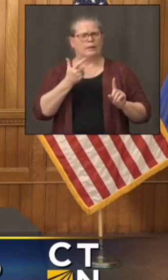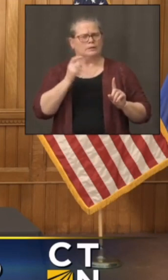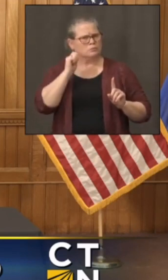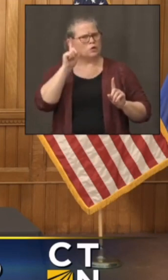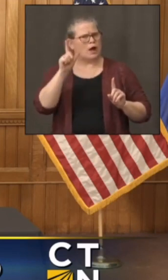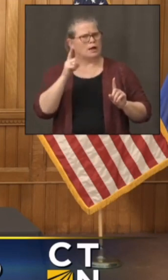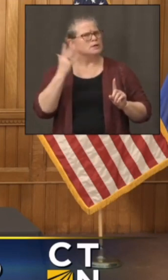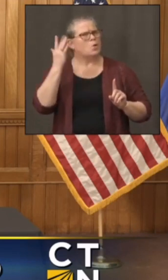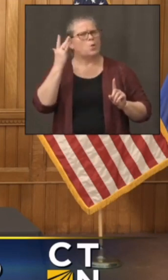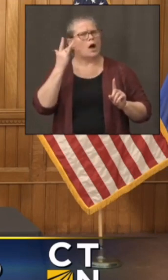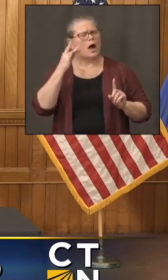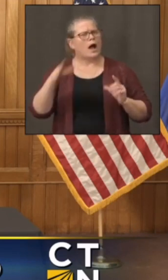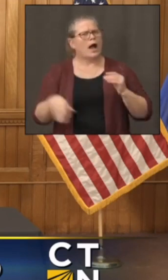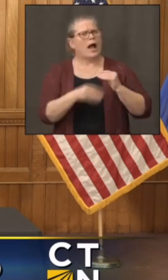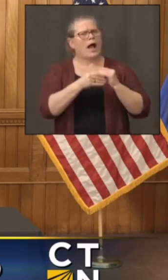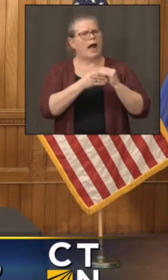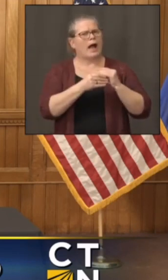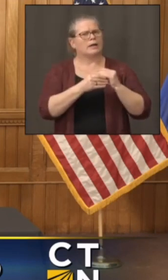take one